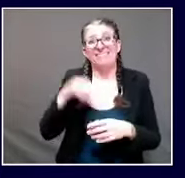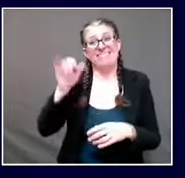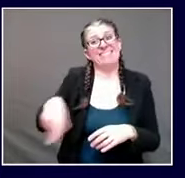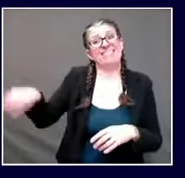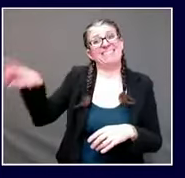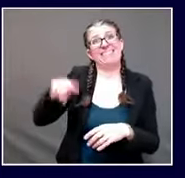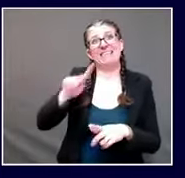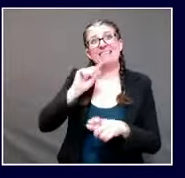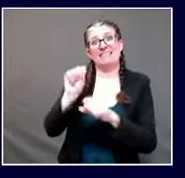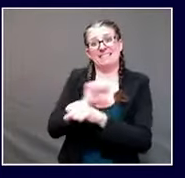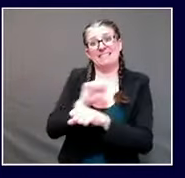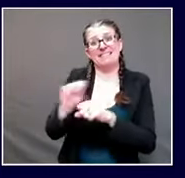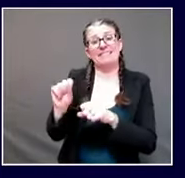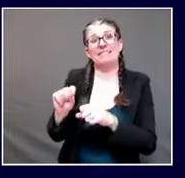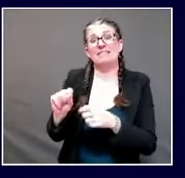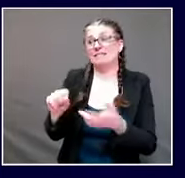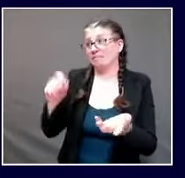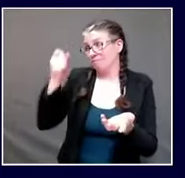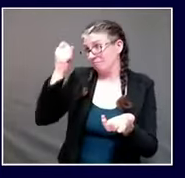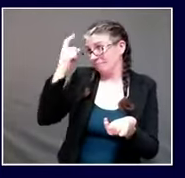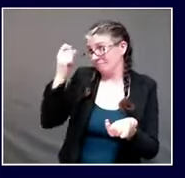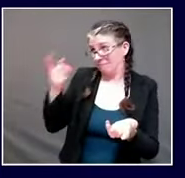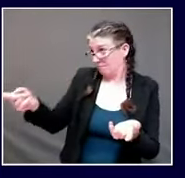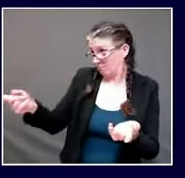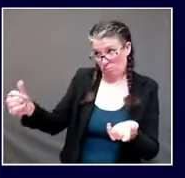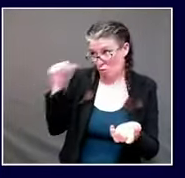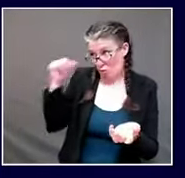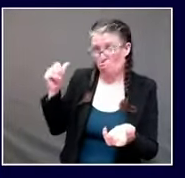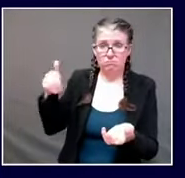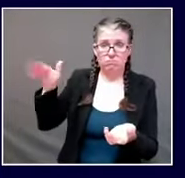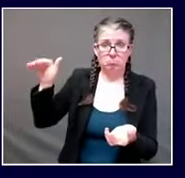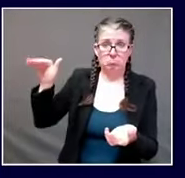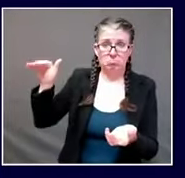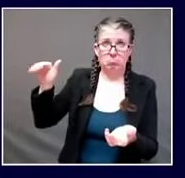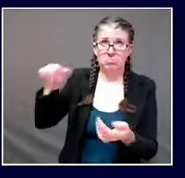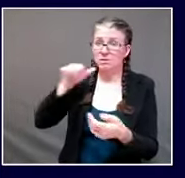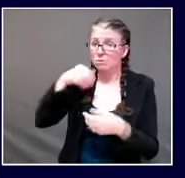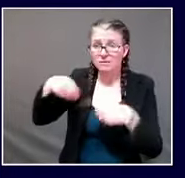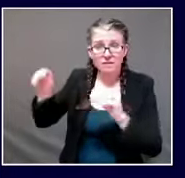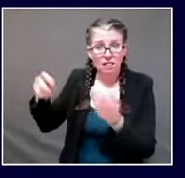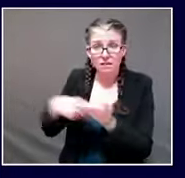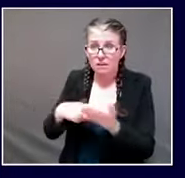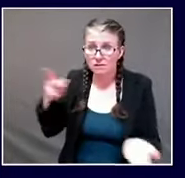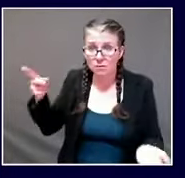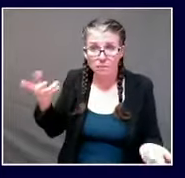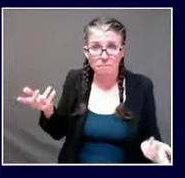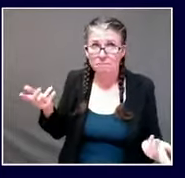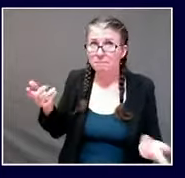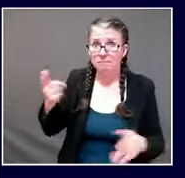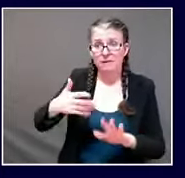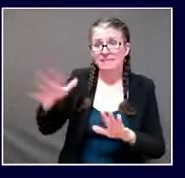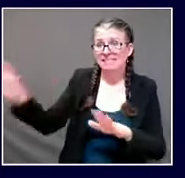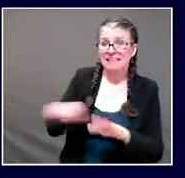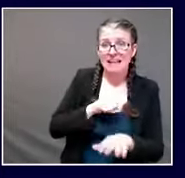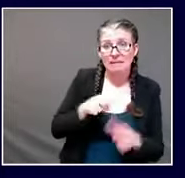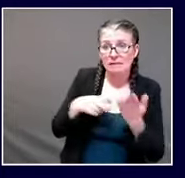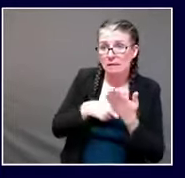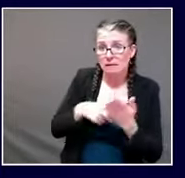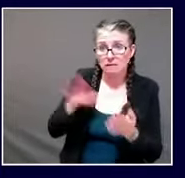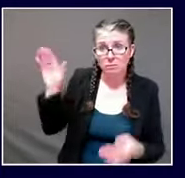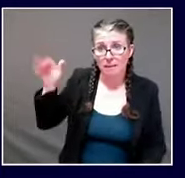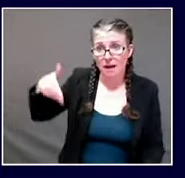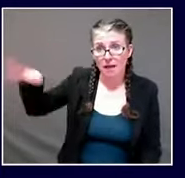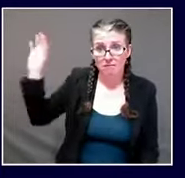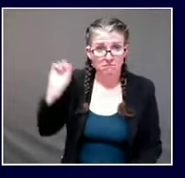individual is not wearing the face covering let me add sure it's an option but really it's a requirement because if businesses of any